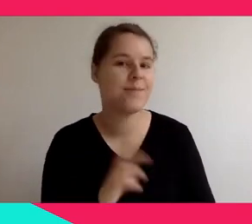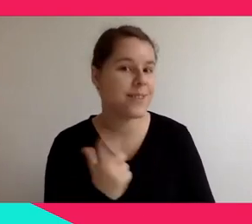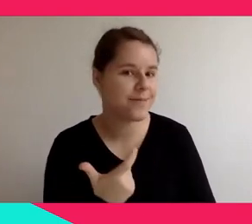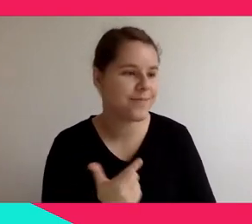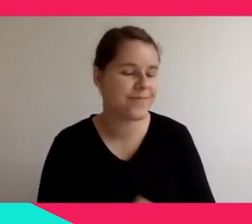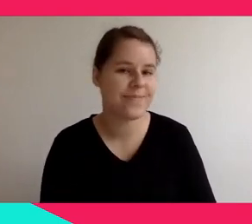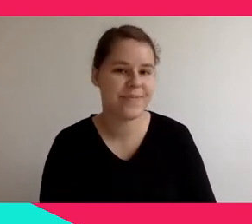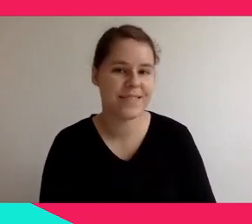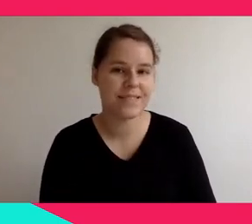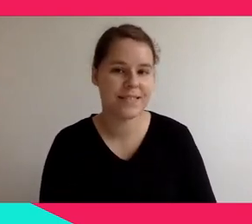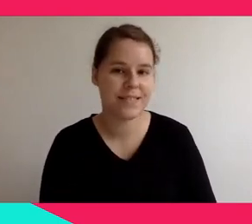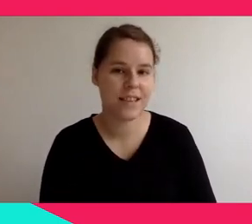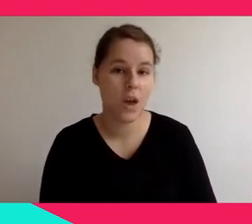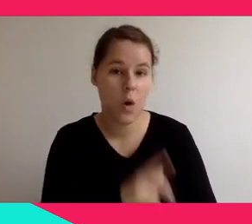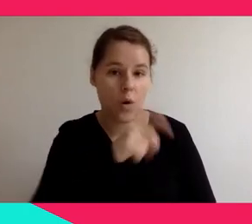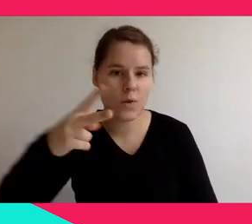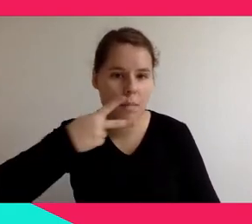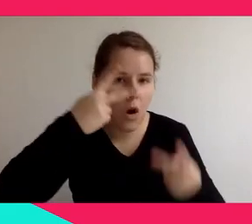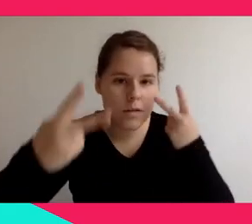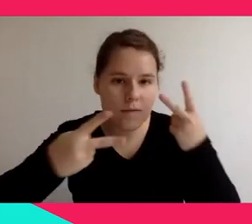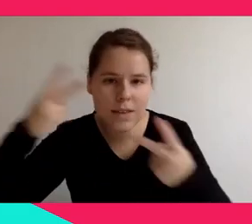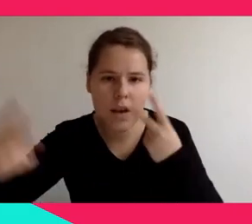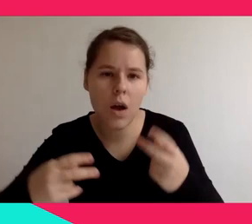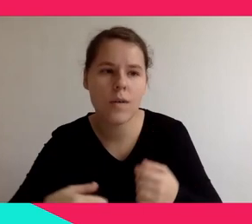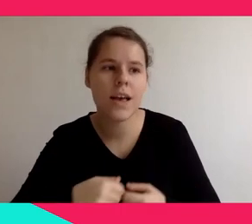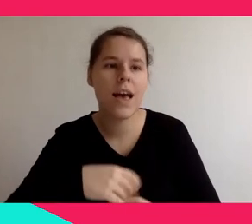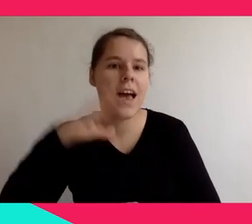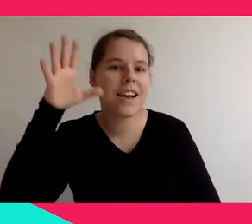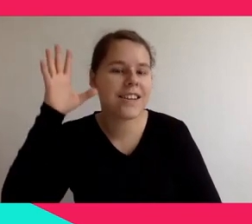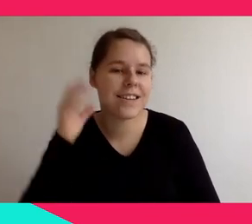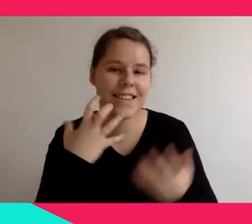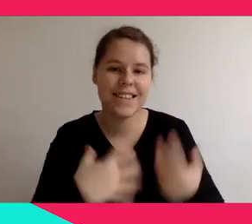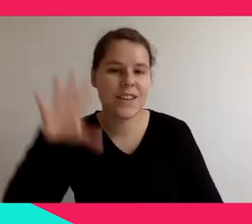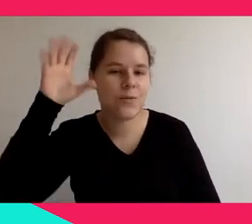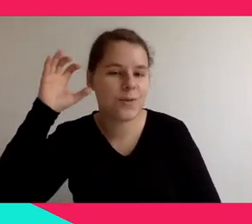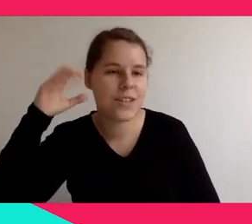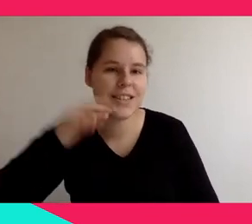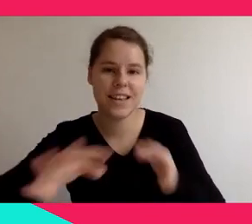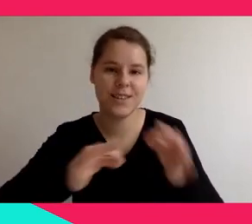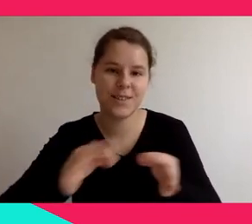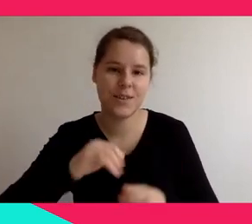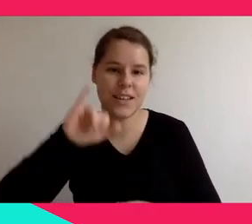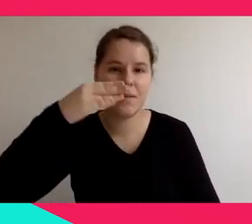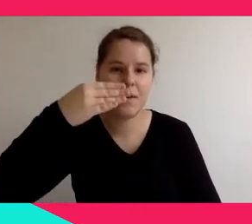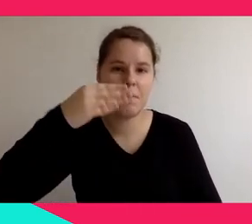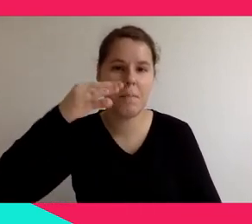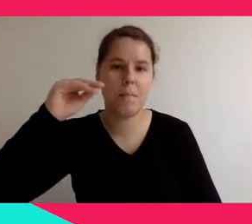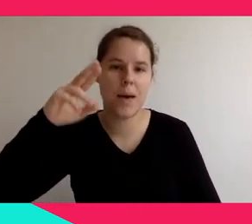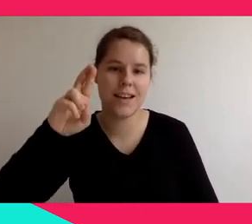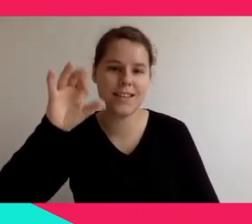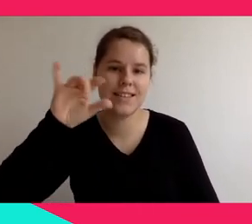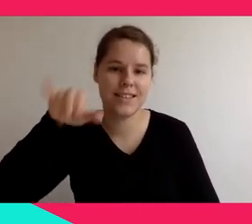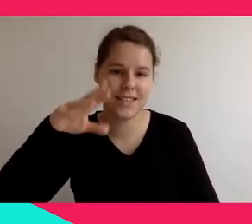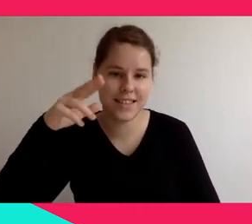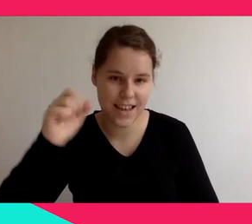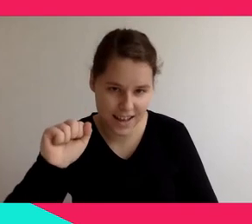and what was actually one of the main things they were talking about. I did interviews in for Polish historical museums was that they want